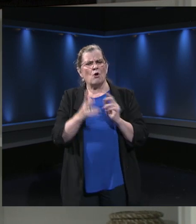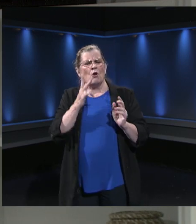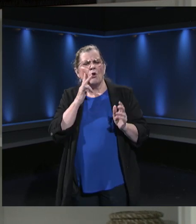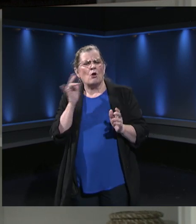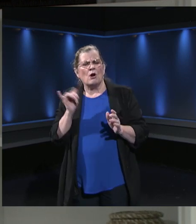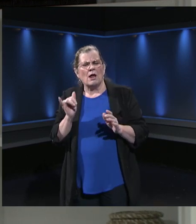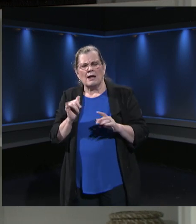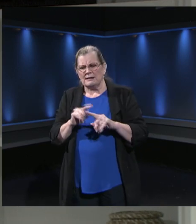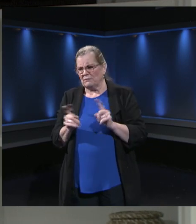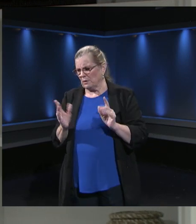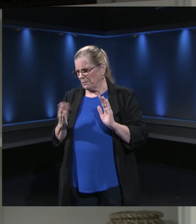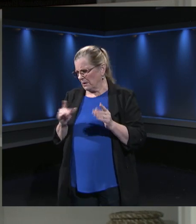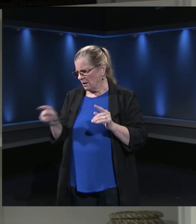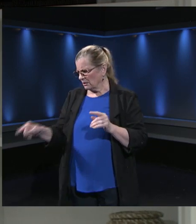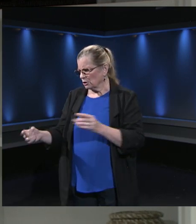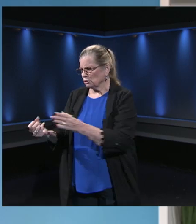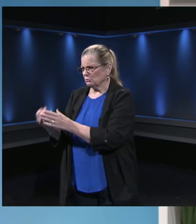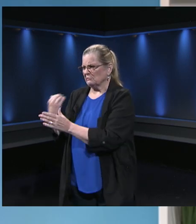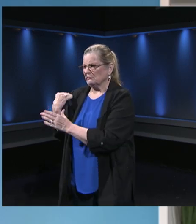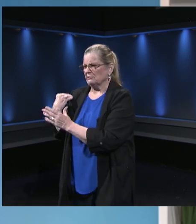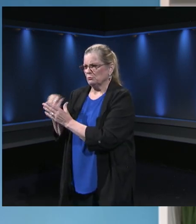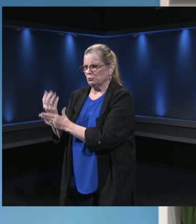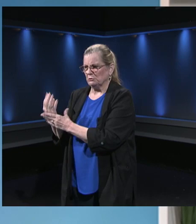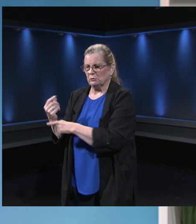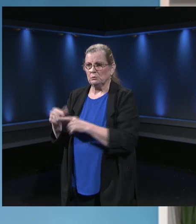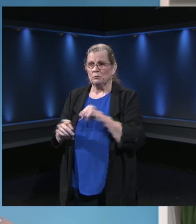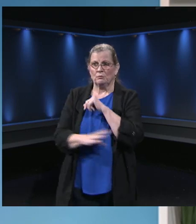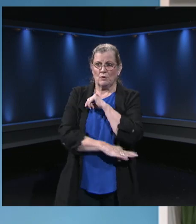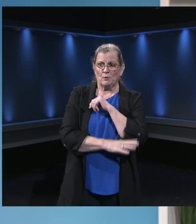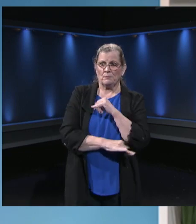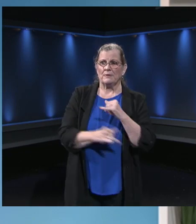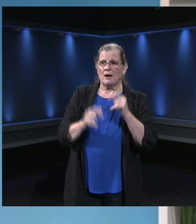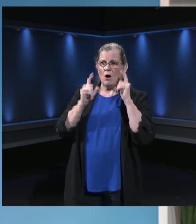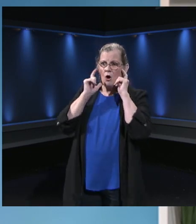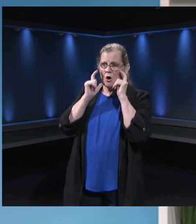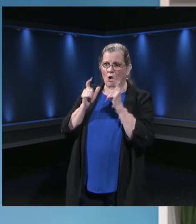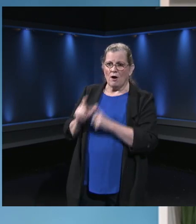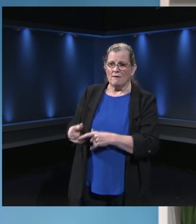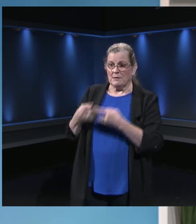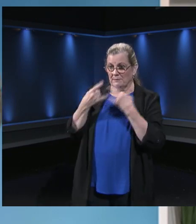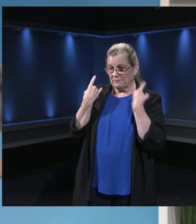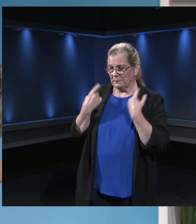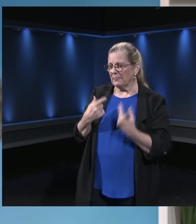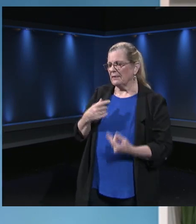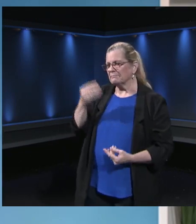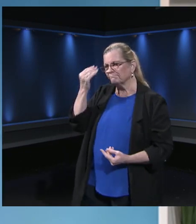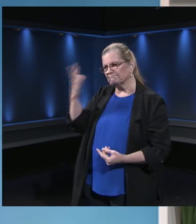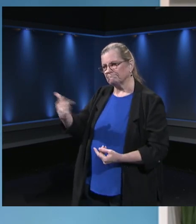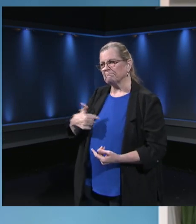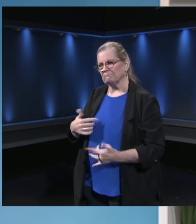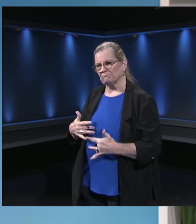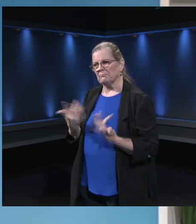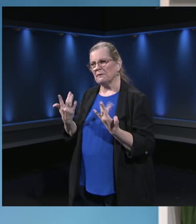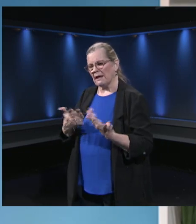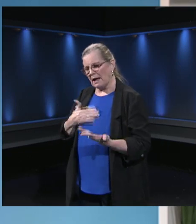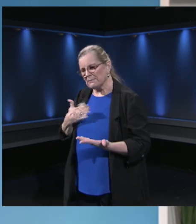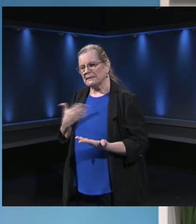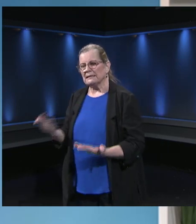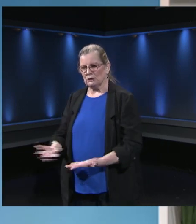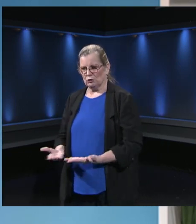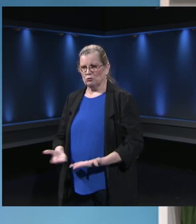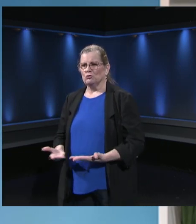spring from a technology support point of view. All right. Happy to do that. Thanks for inviting me to be here tonight.